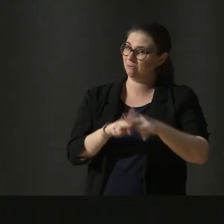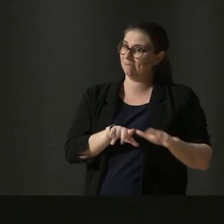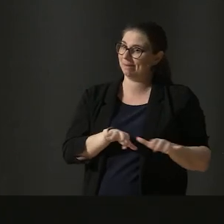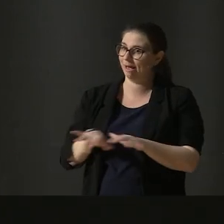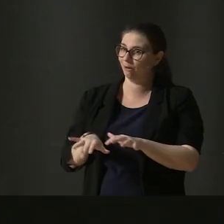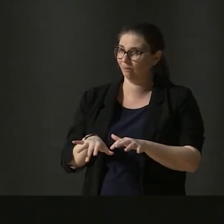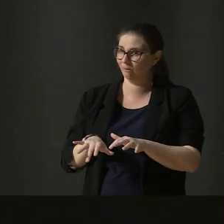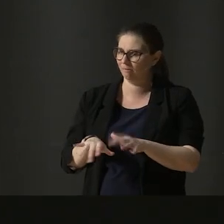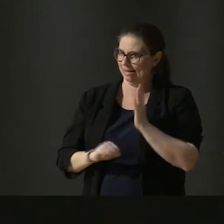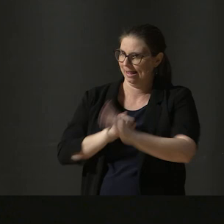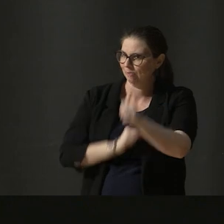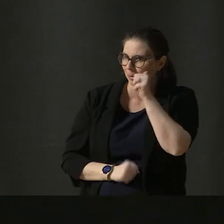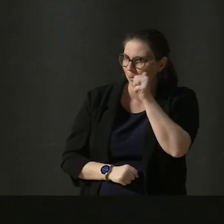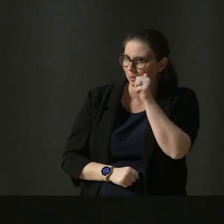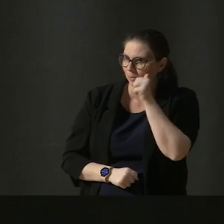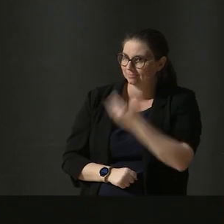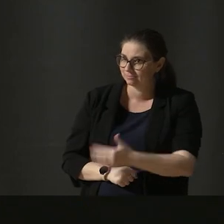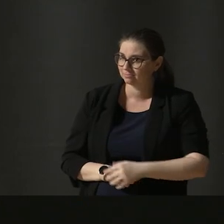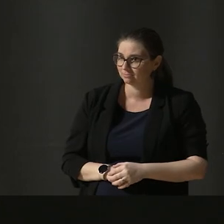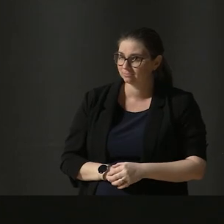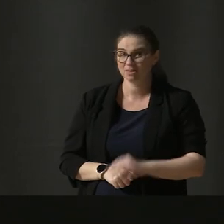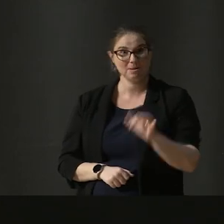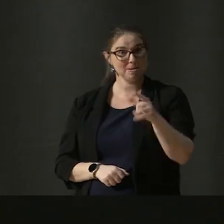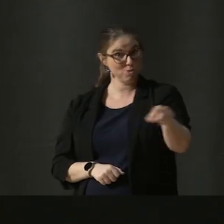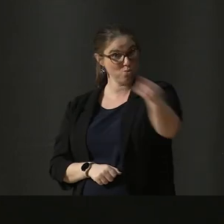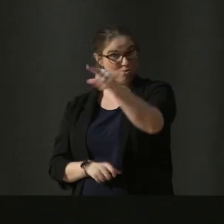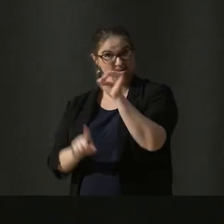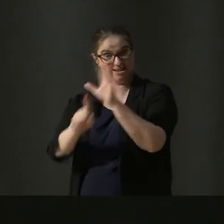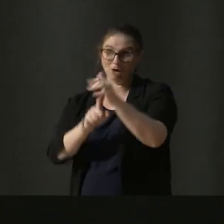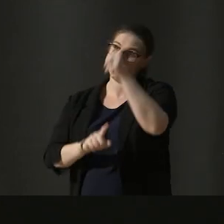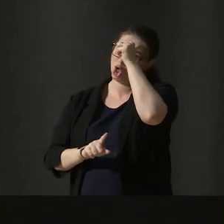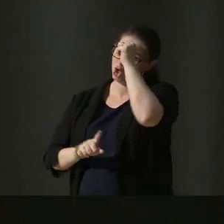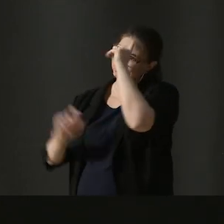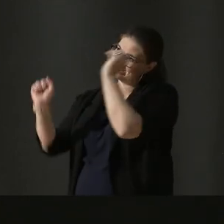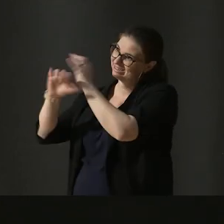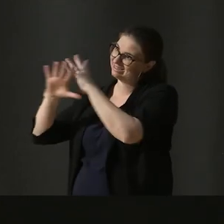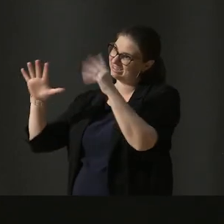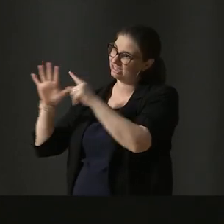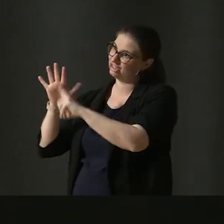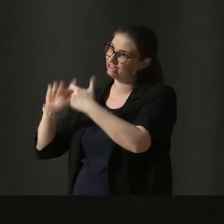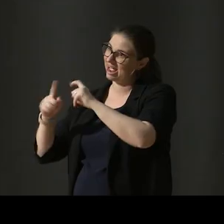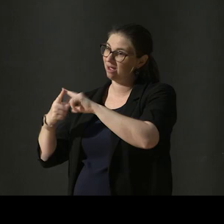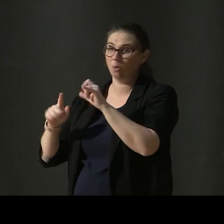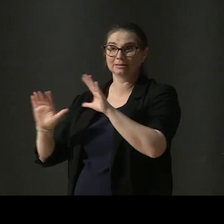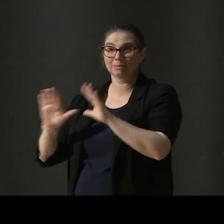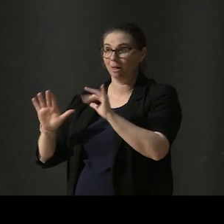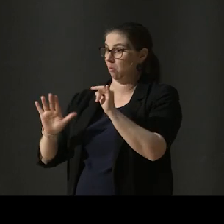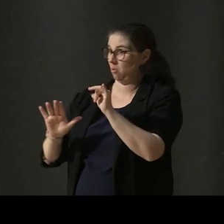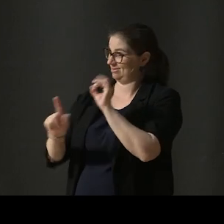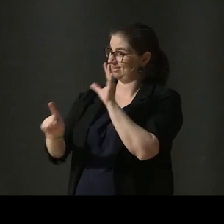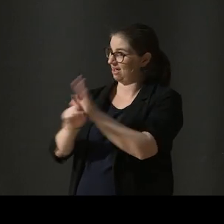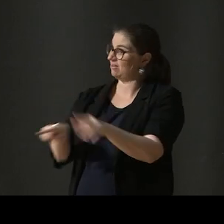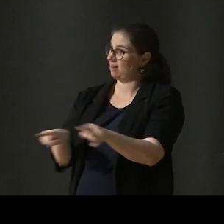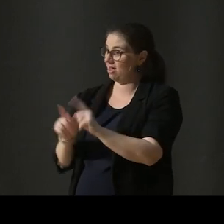Poor Jake. Maybe you knew a Jake. Maybe you were Jake, or some variation of him. I was Amy.